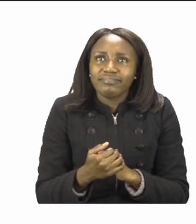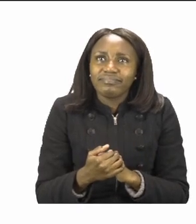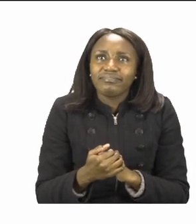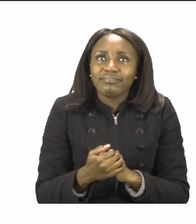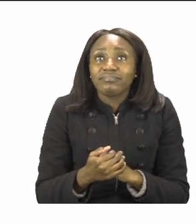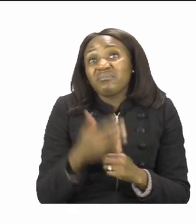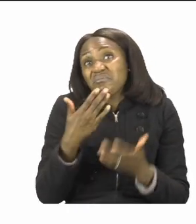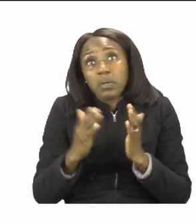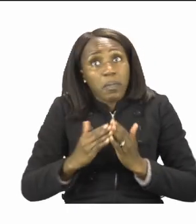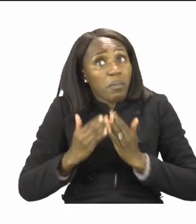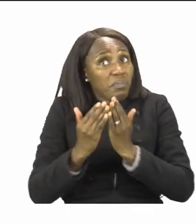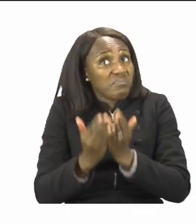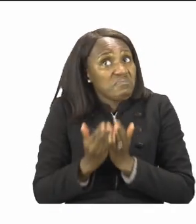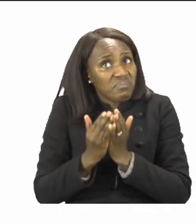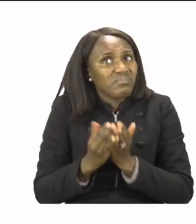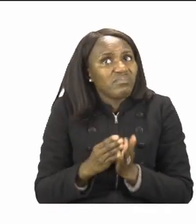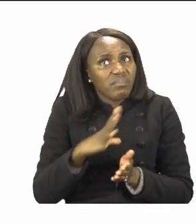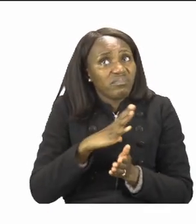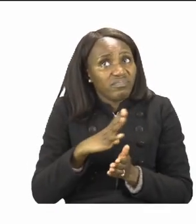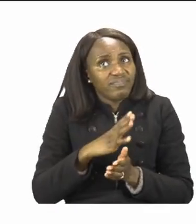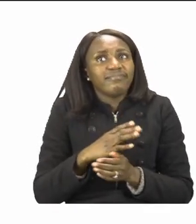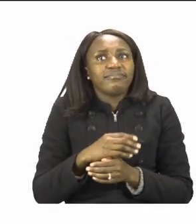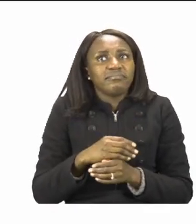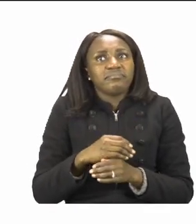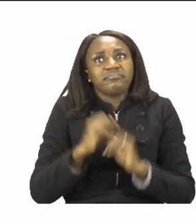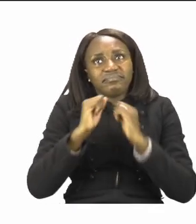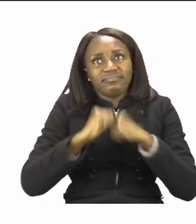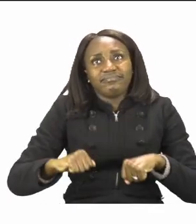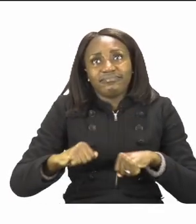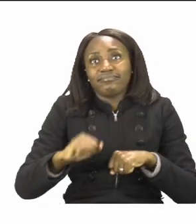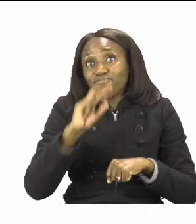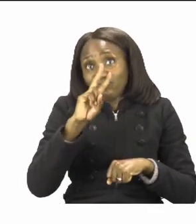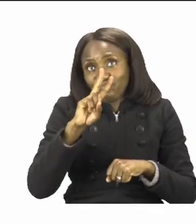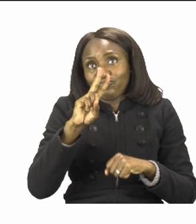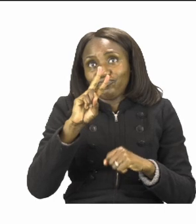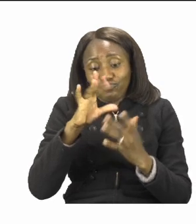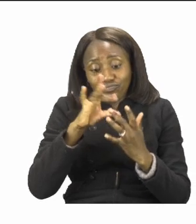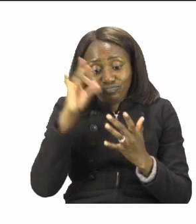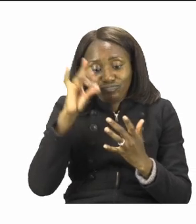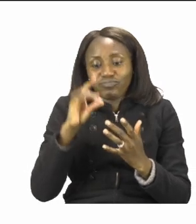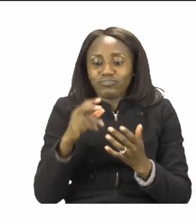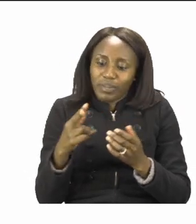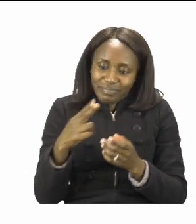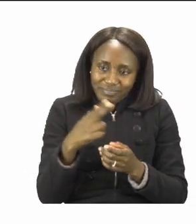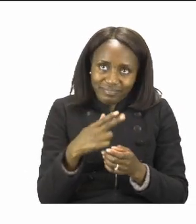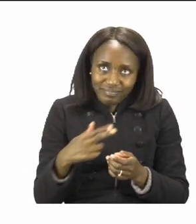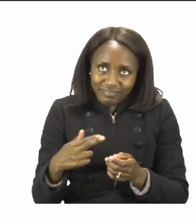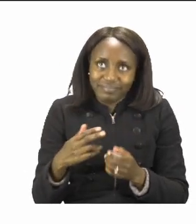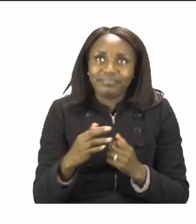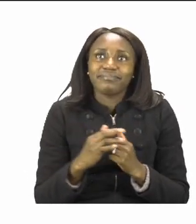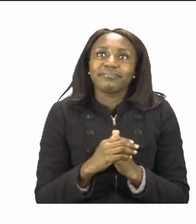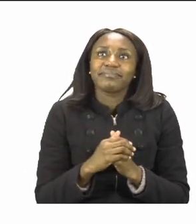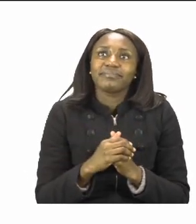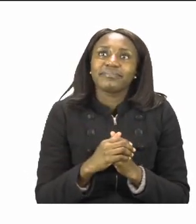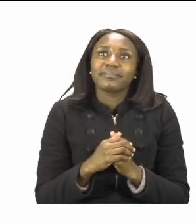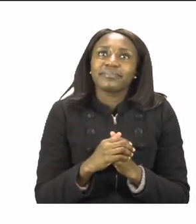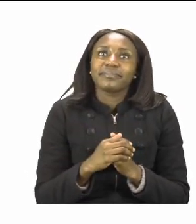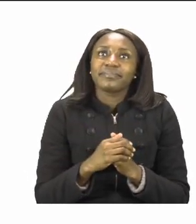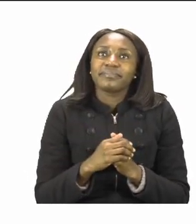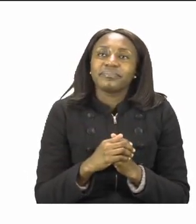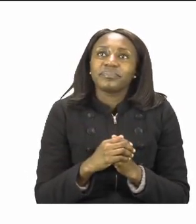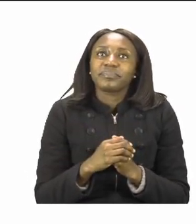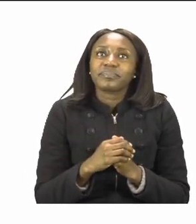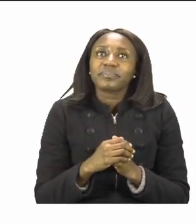or in the water or by rail. When you're done cutting